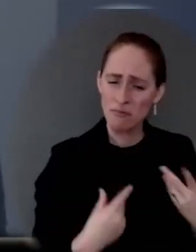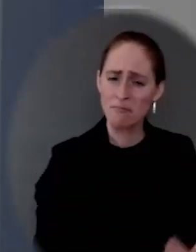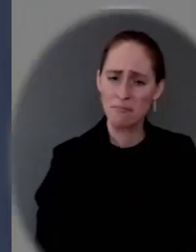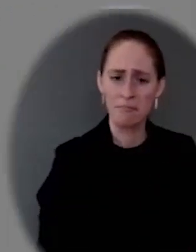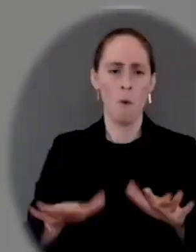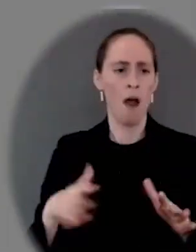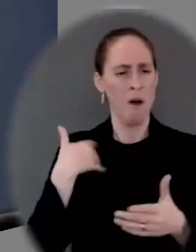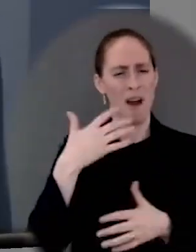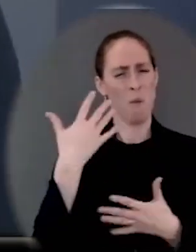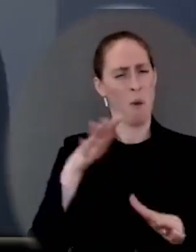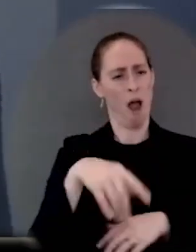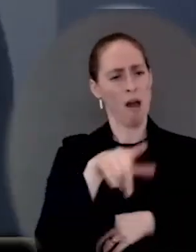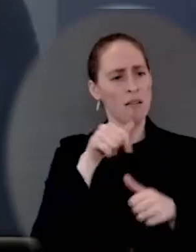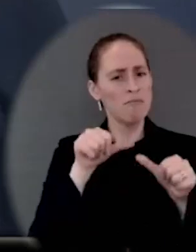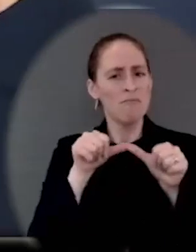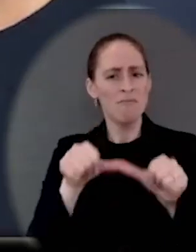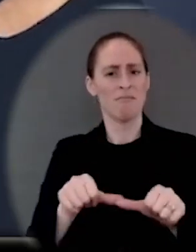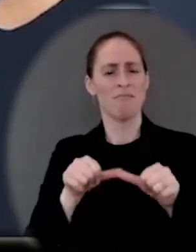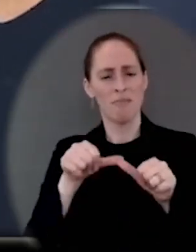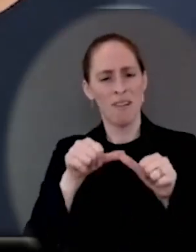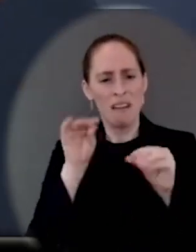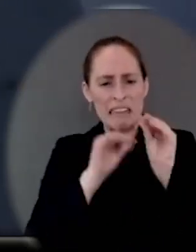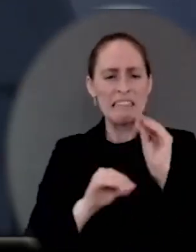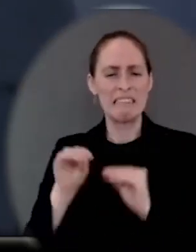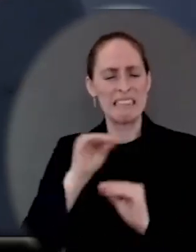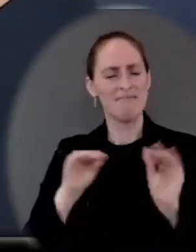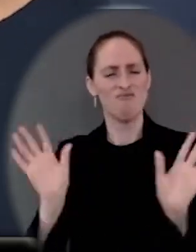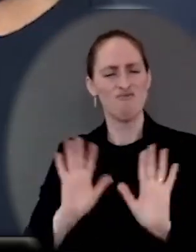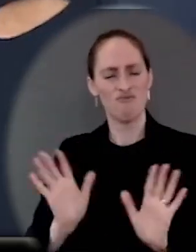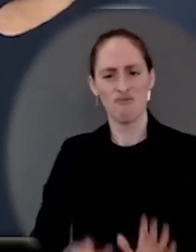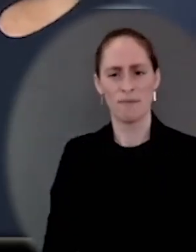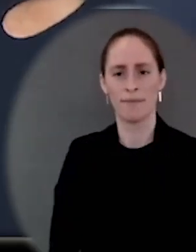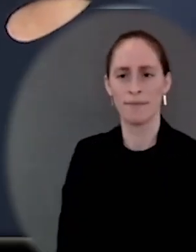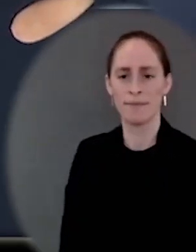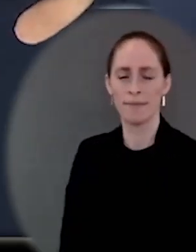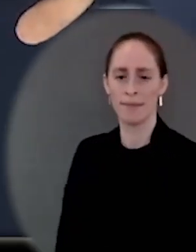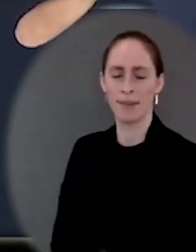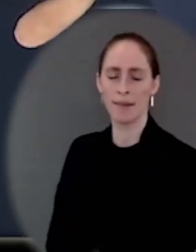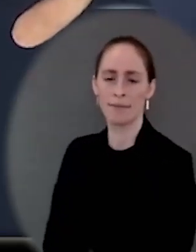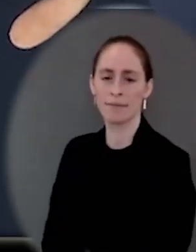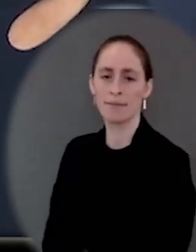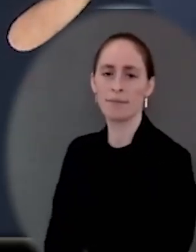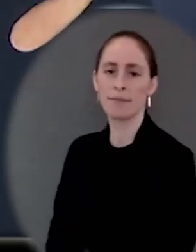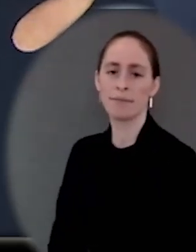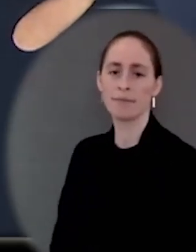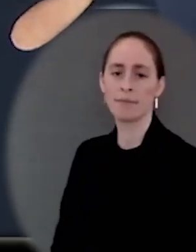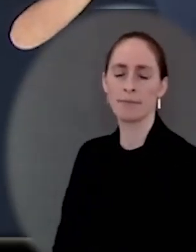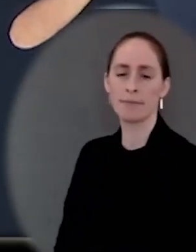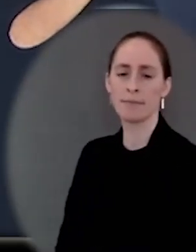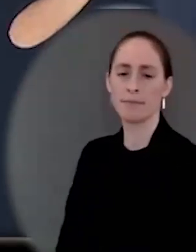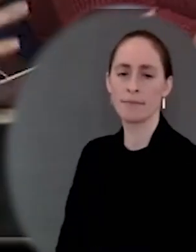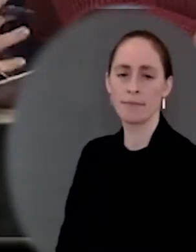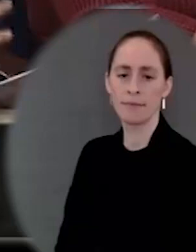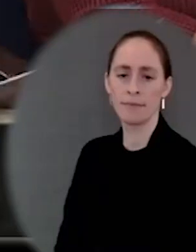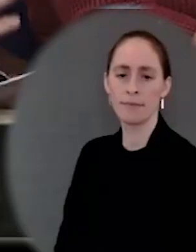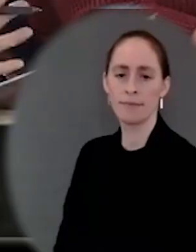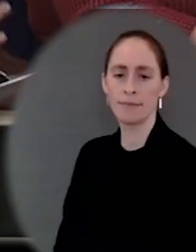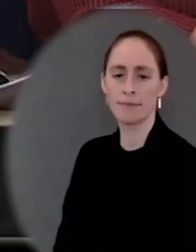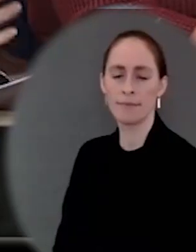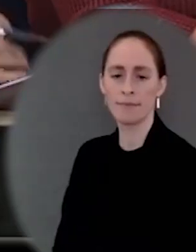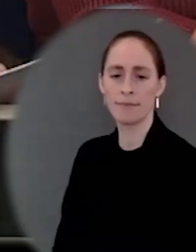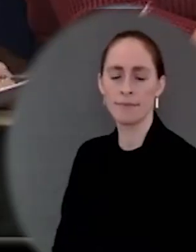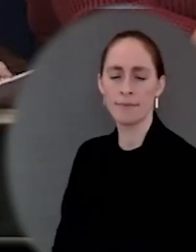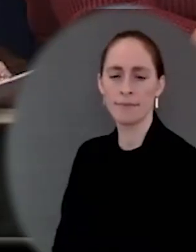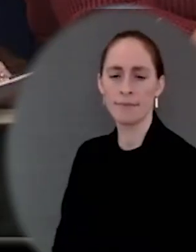appreciate that. Go ahead. On that same point, though, just politically, do these numbers make it more challenging, you think, to pass Build Back Better, given the fact that